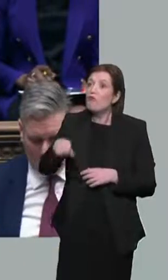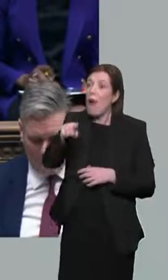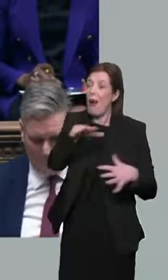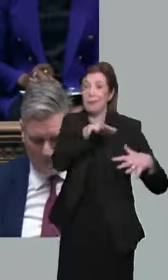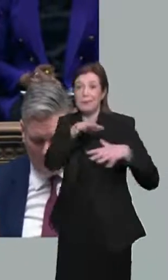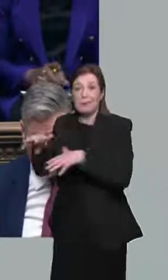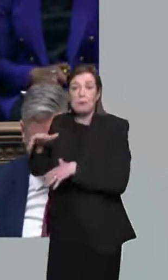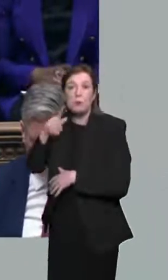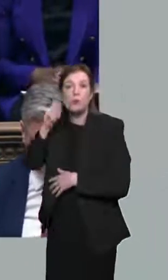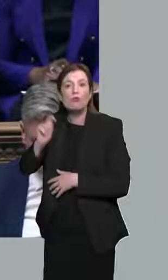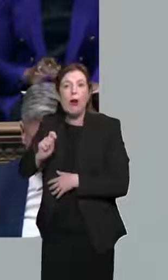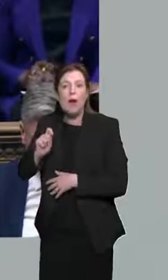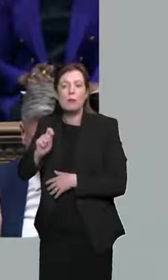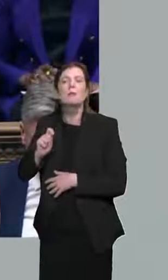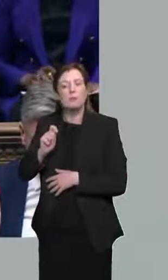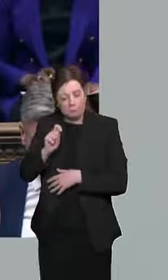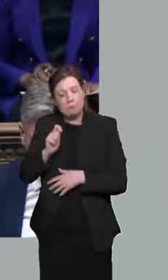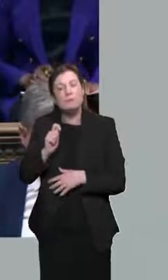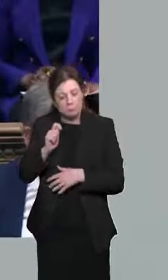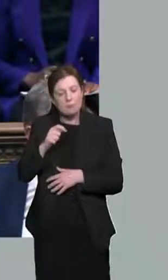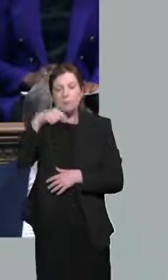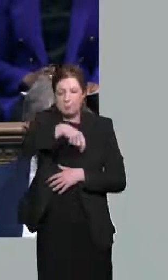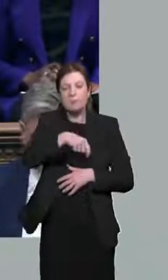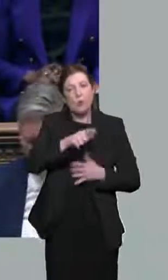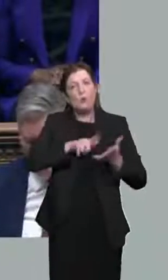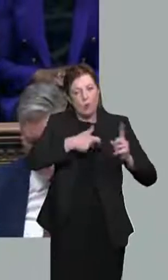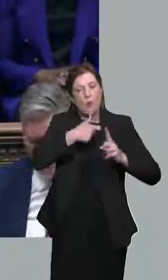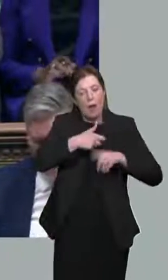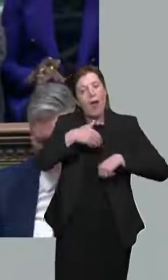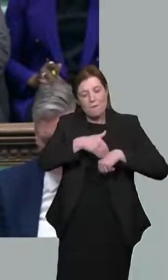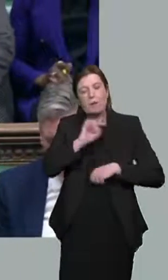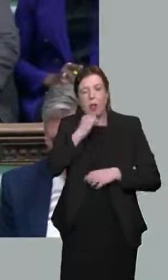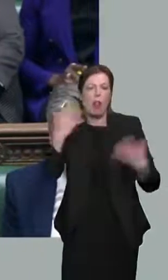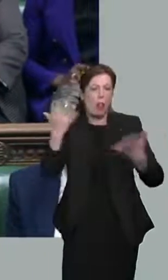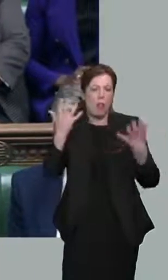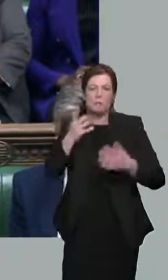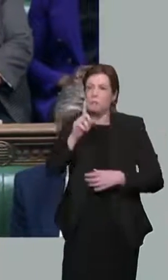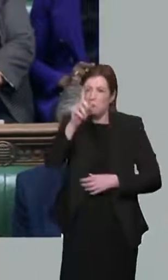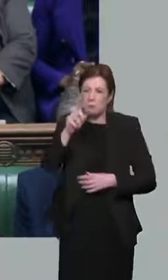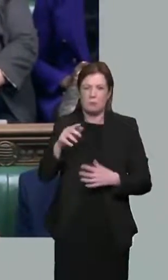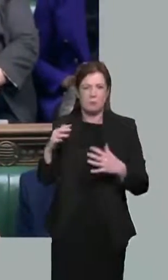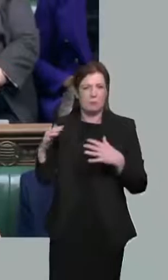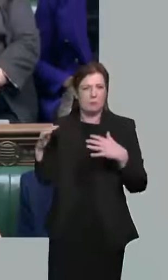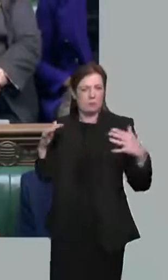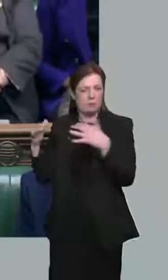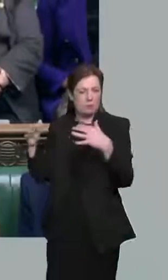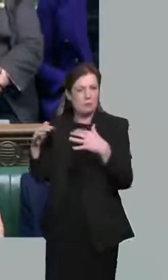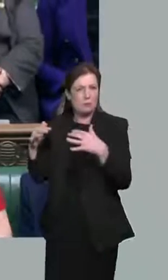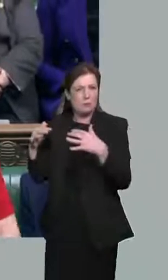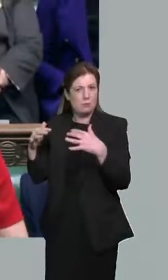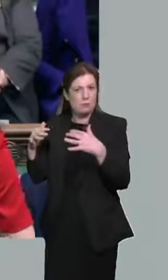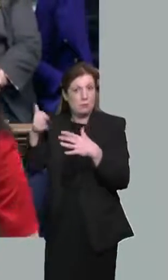including economically. But the cost of living crisis predates Putin's attack on Ukraine.